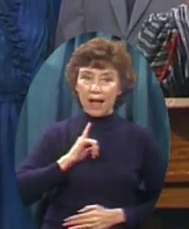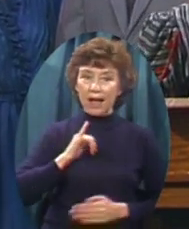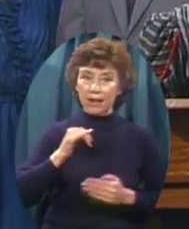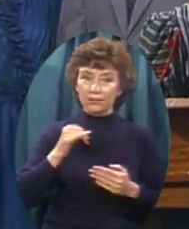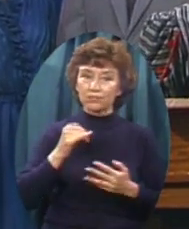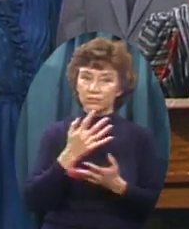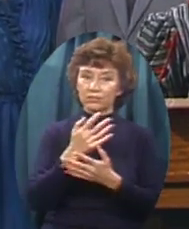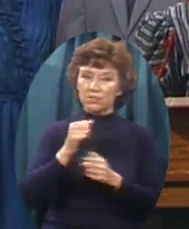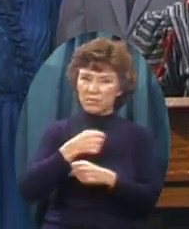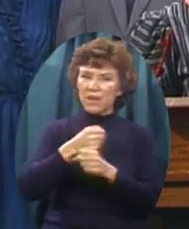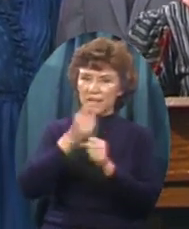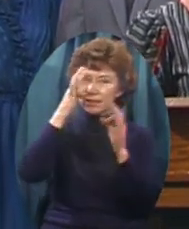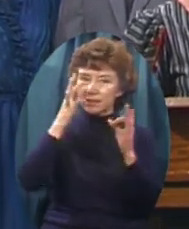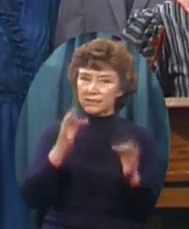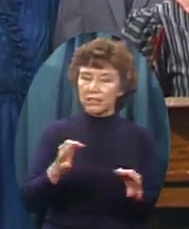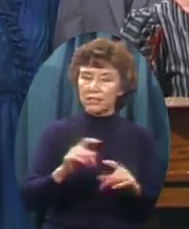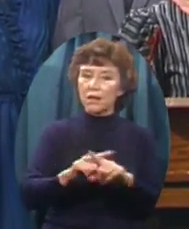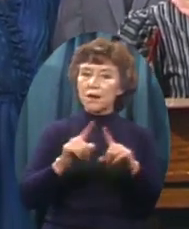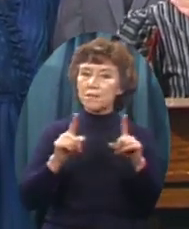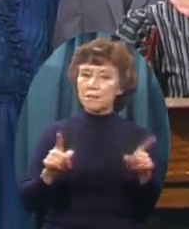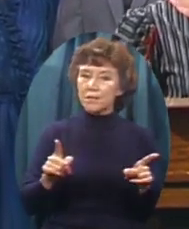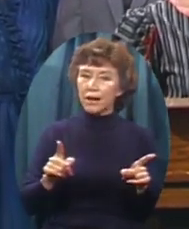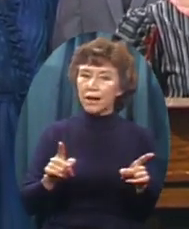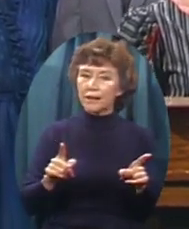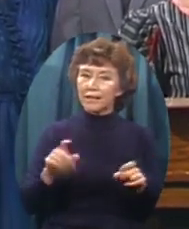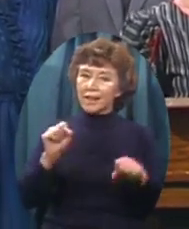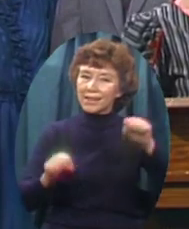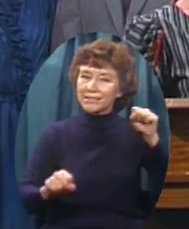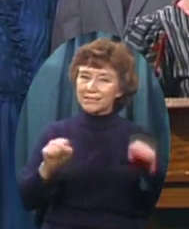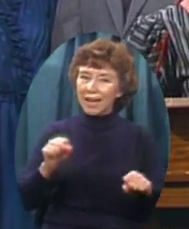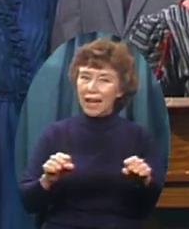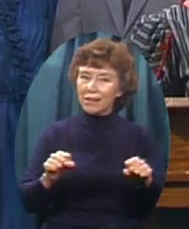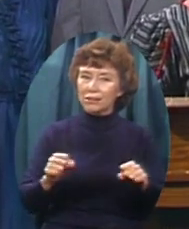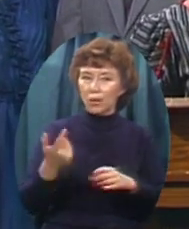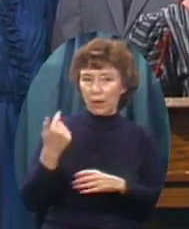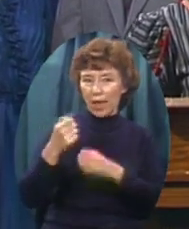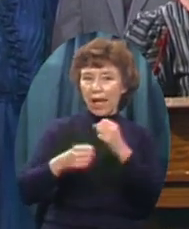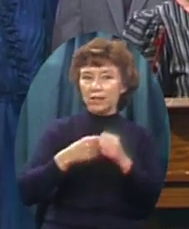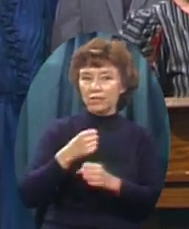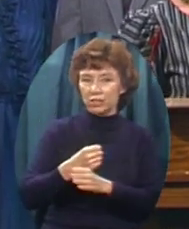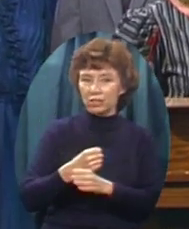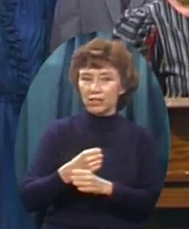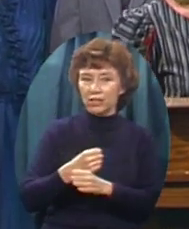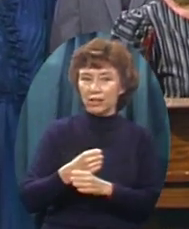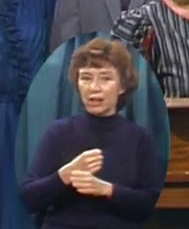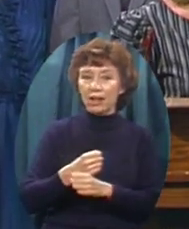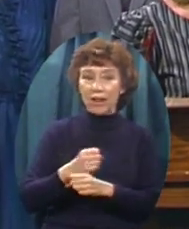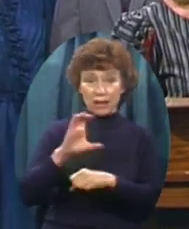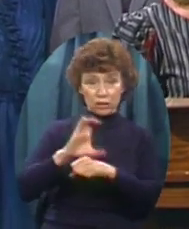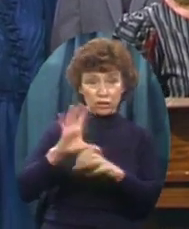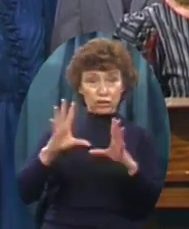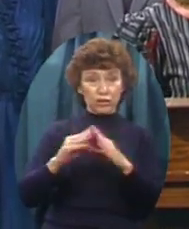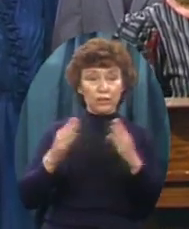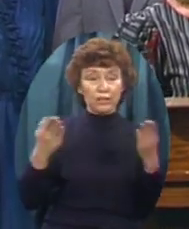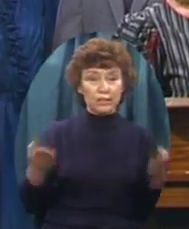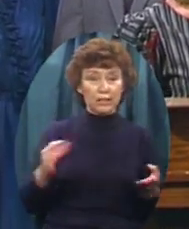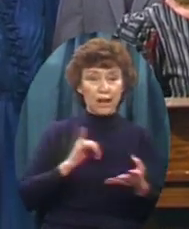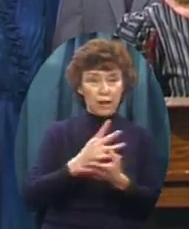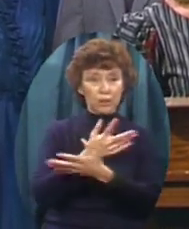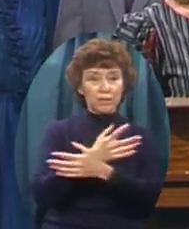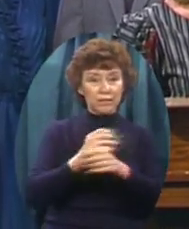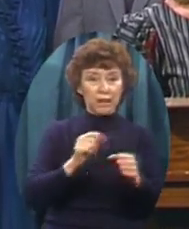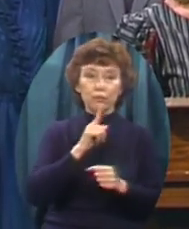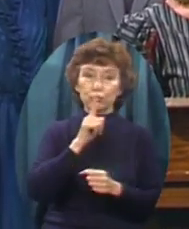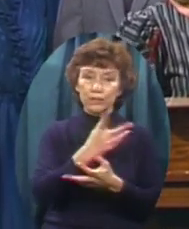Dobson was preaching And I realized that I had never really been saved And then I was saved at that time And then the Lord since then Has